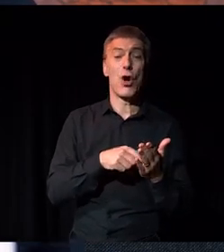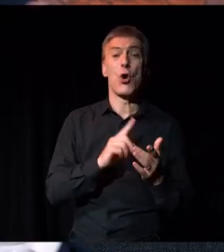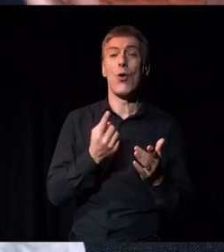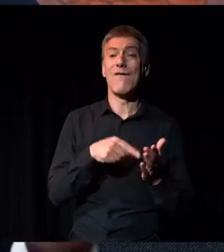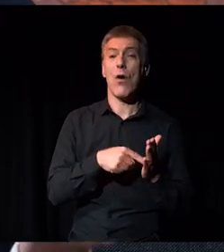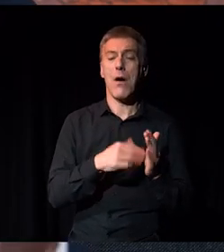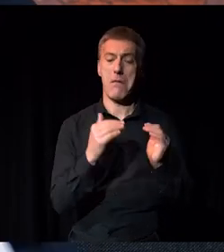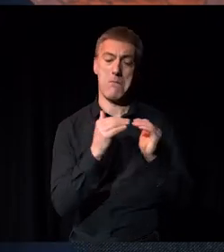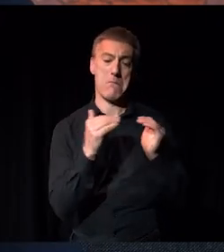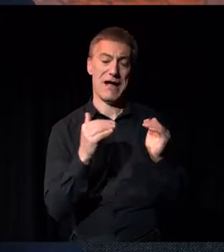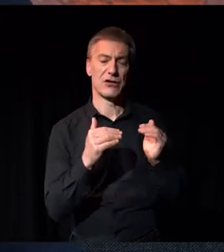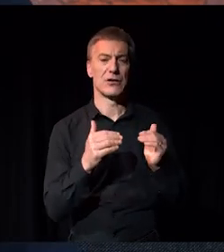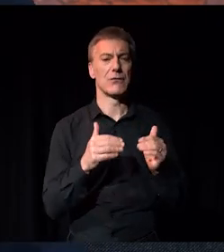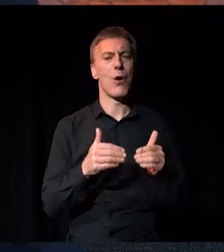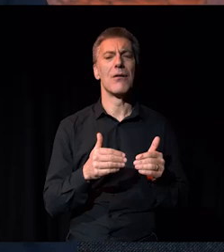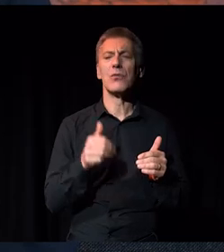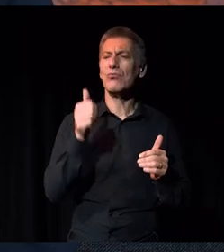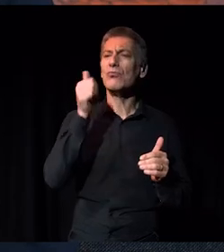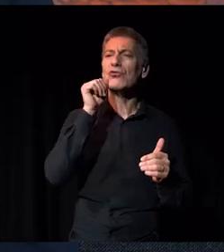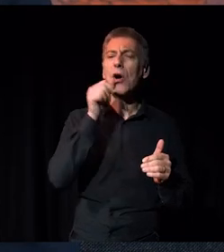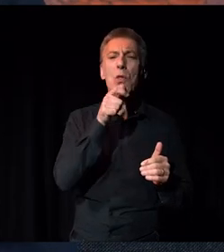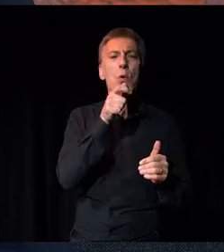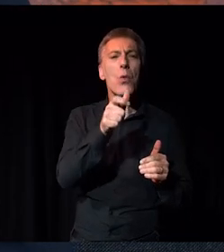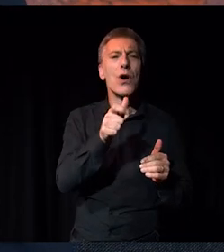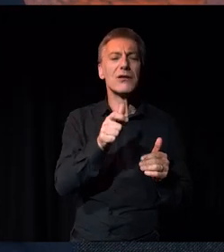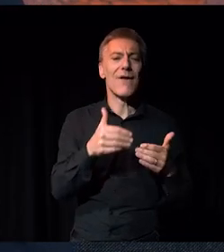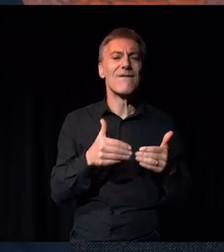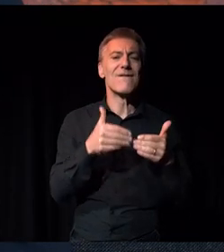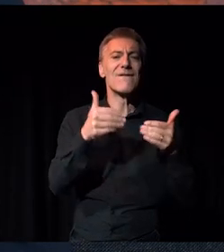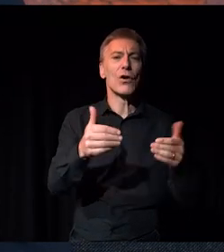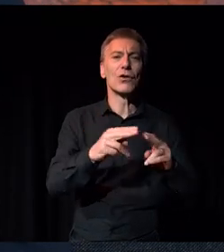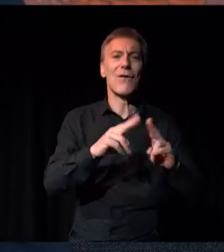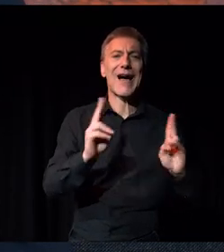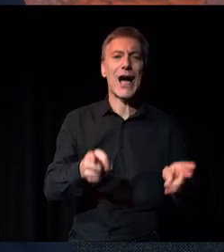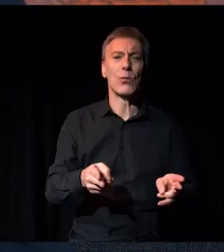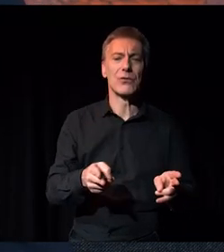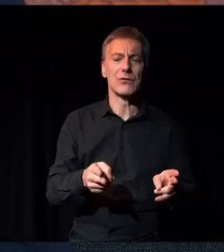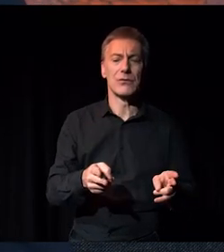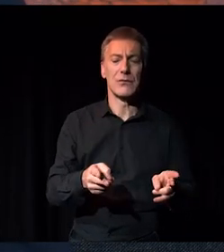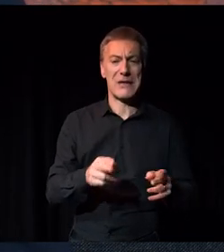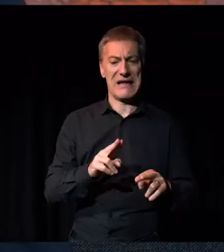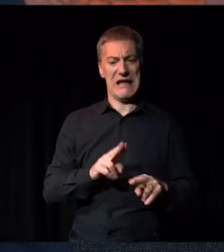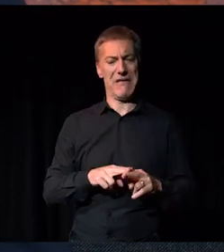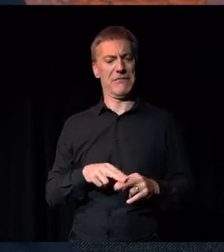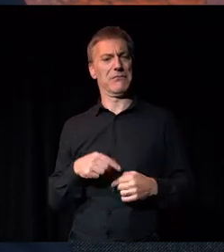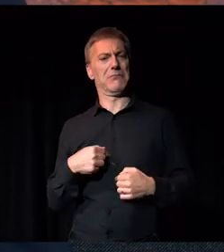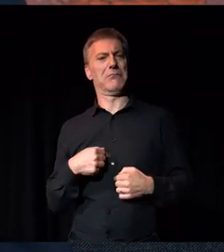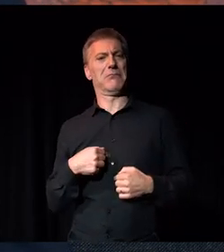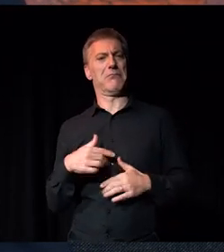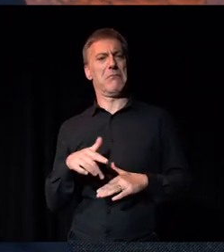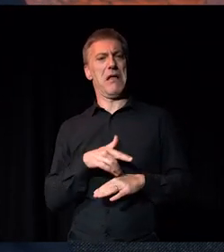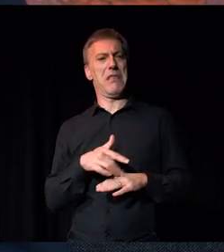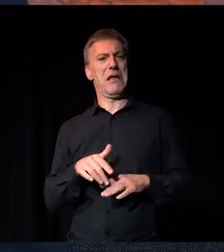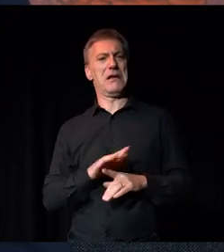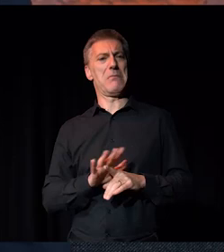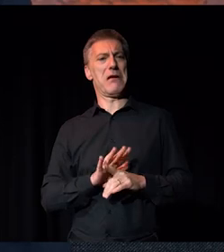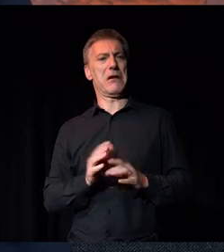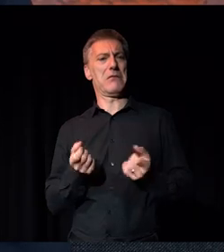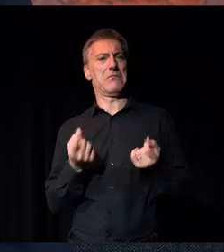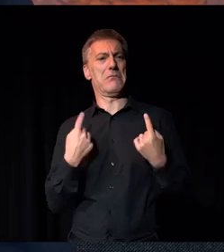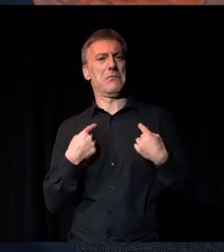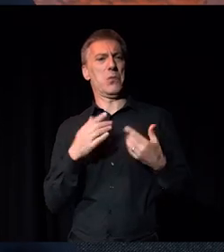with the sector, like front of house and all these terms, which mean nothing if you don't have existing experience.